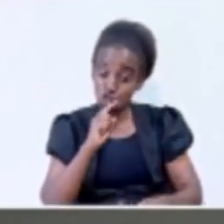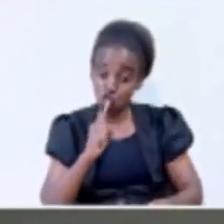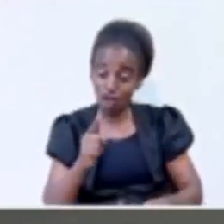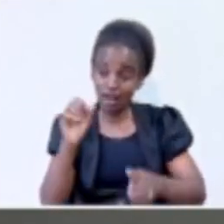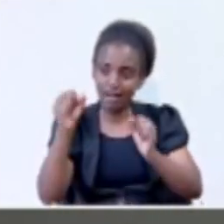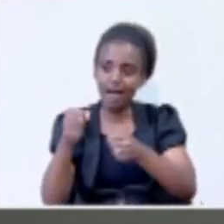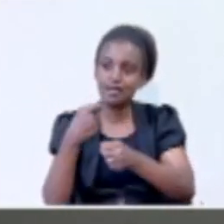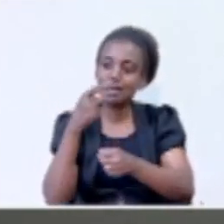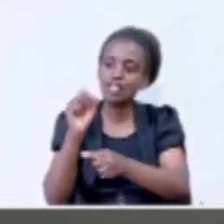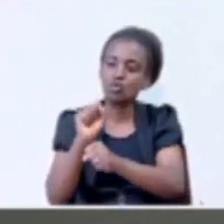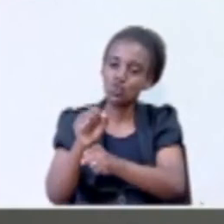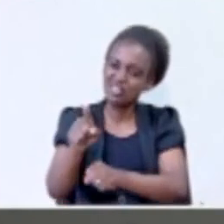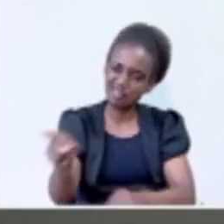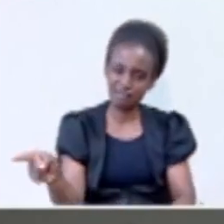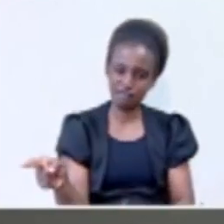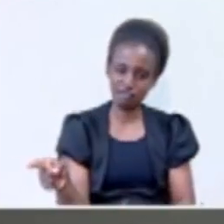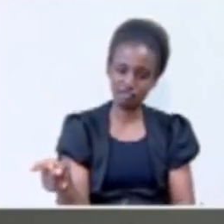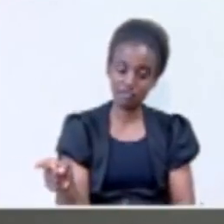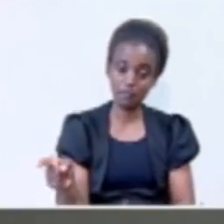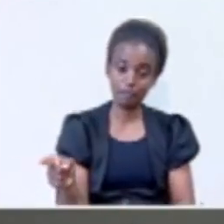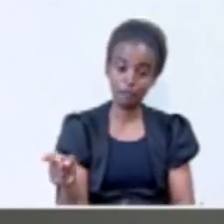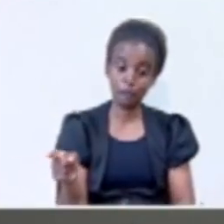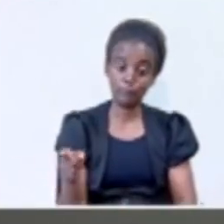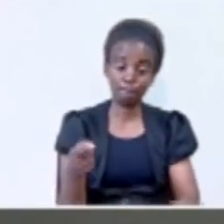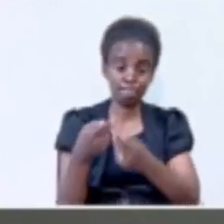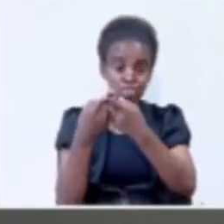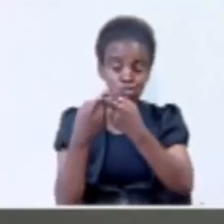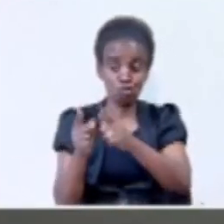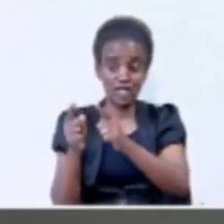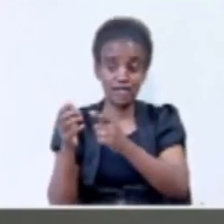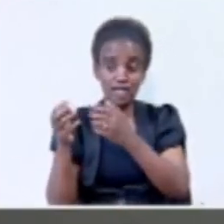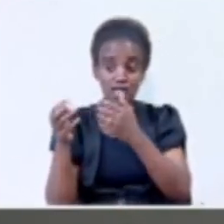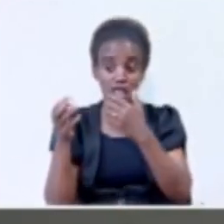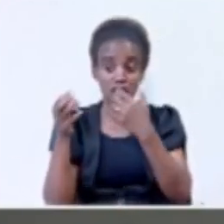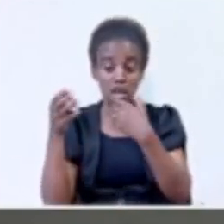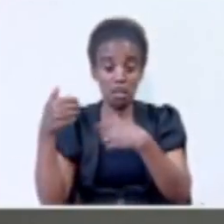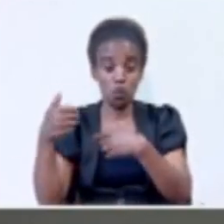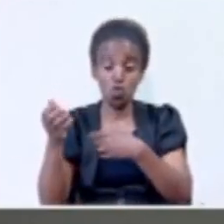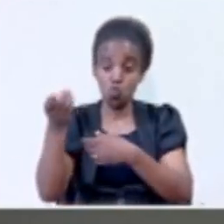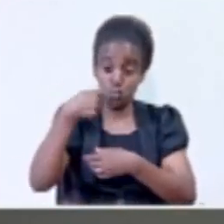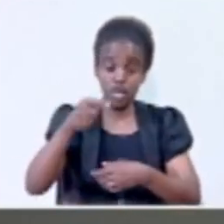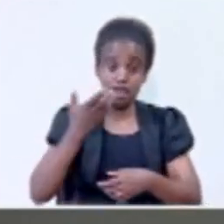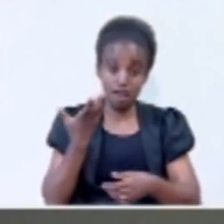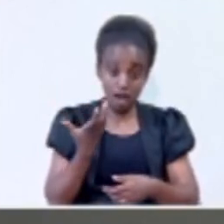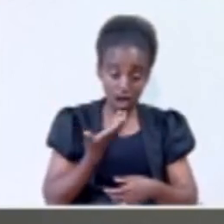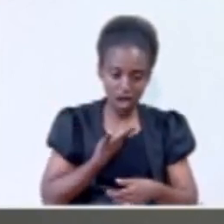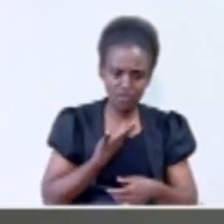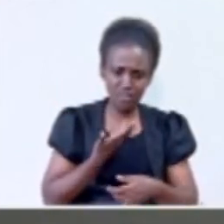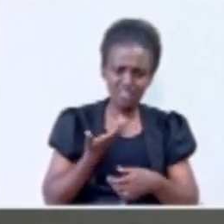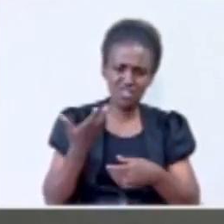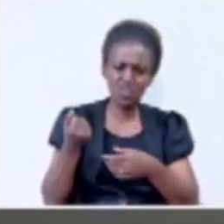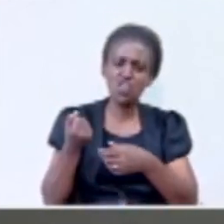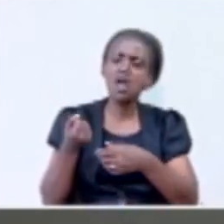what they are supposed to do. Our intelligence collection tells us we have forces